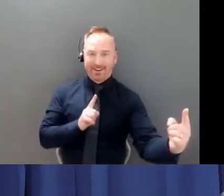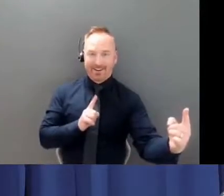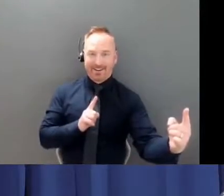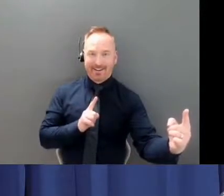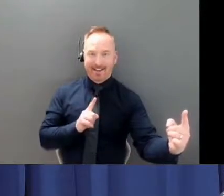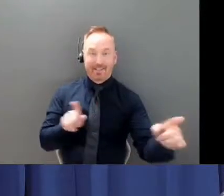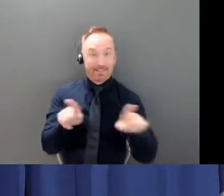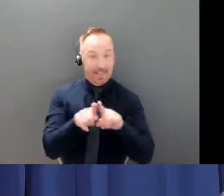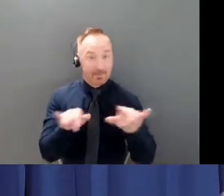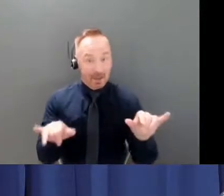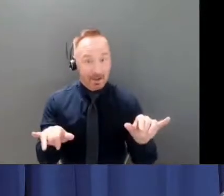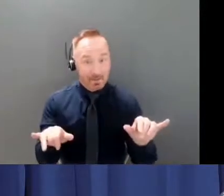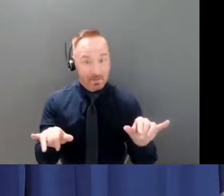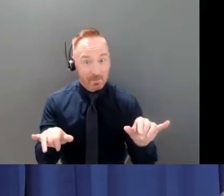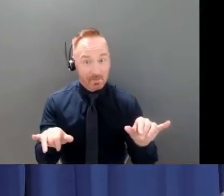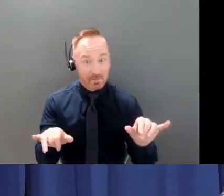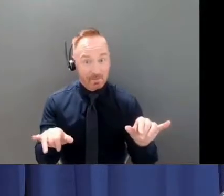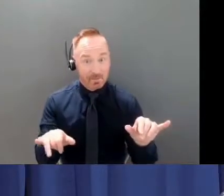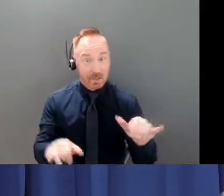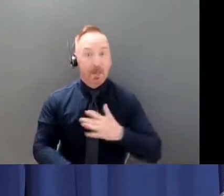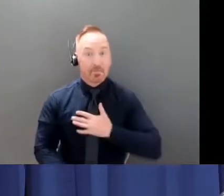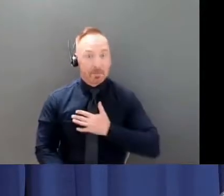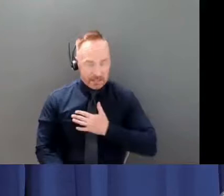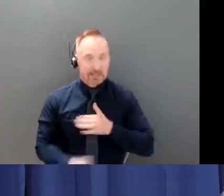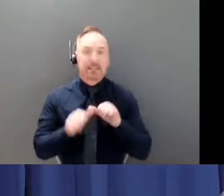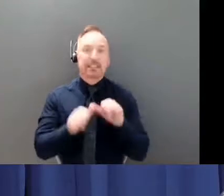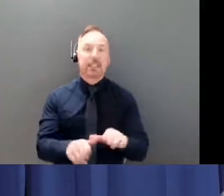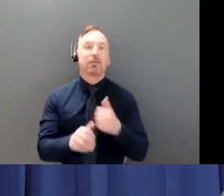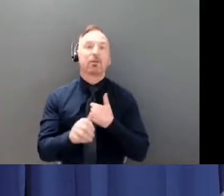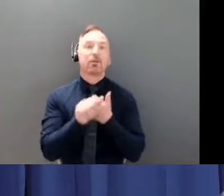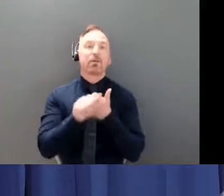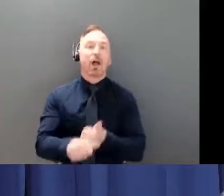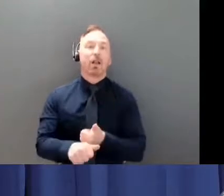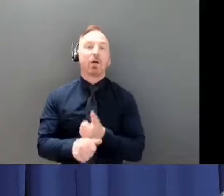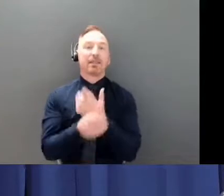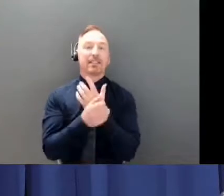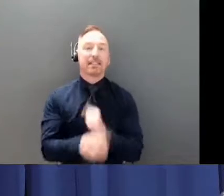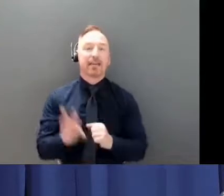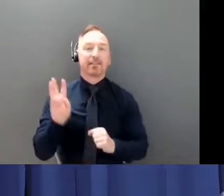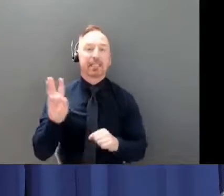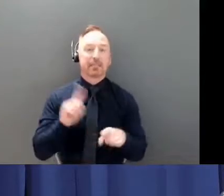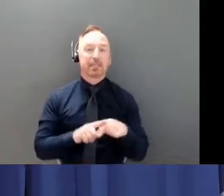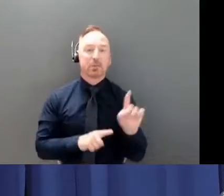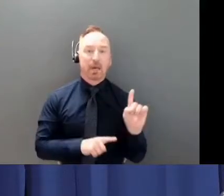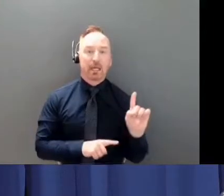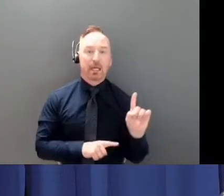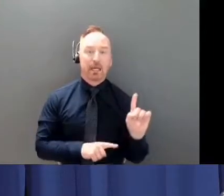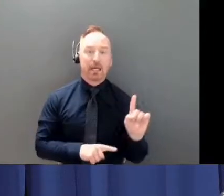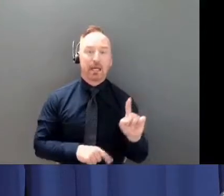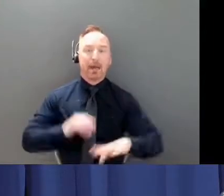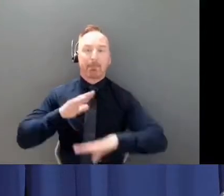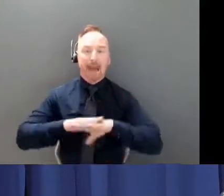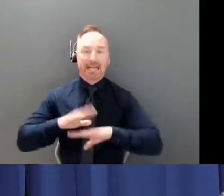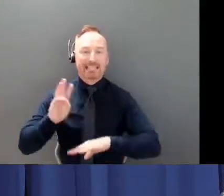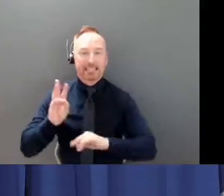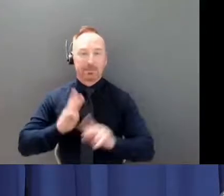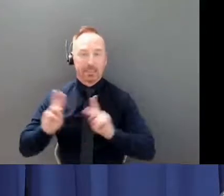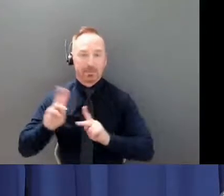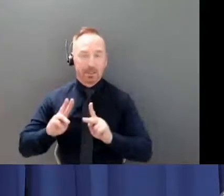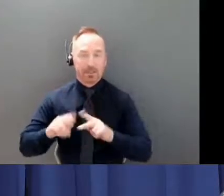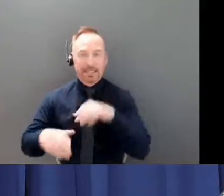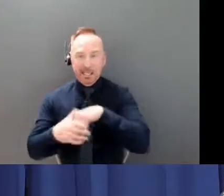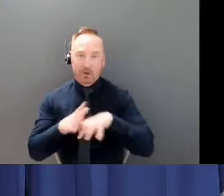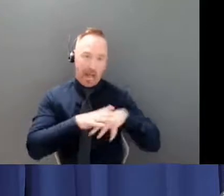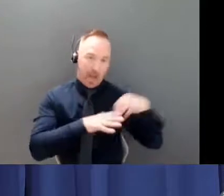continue to follow the safe six plus one stick to six get tested if you're sick and book an appointment